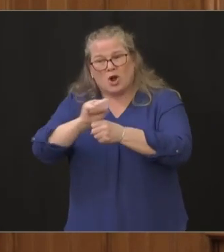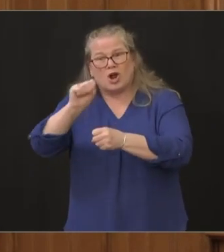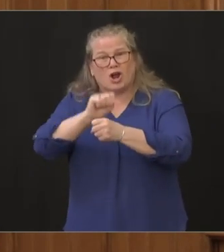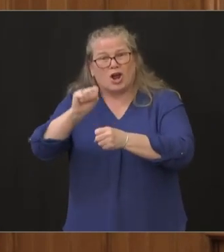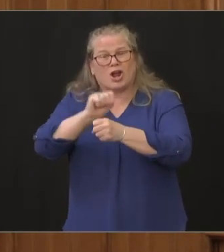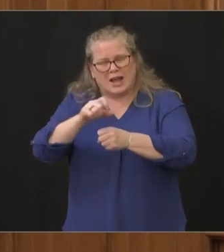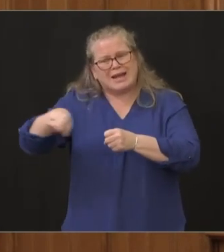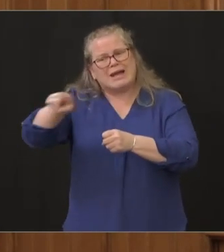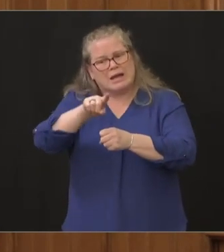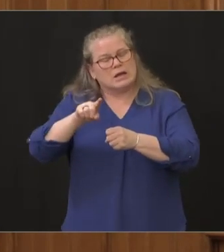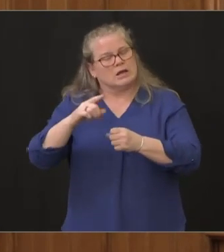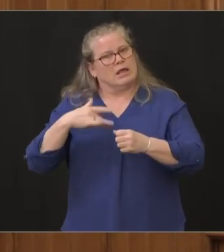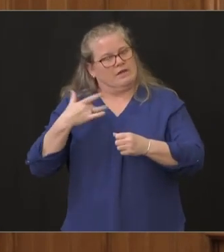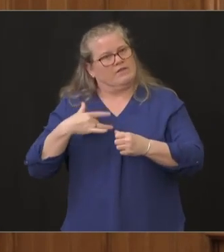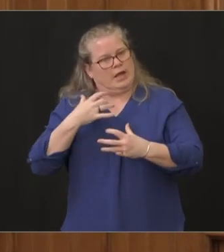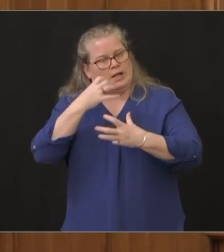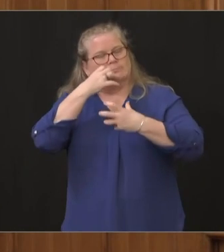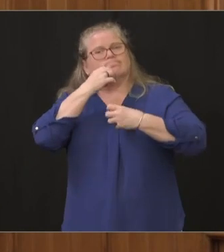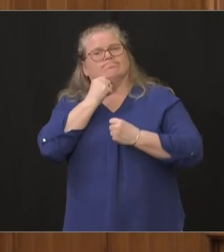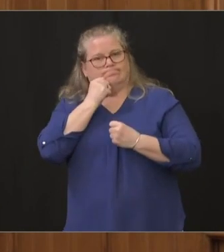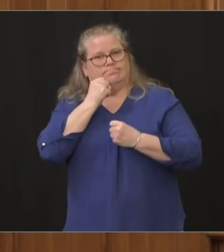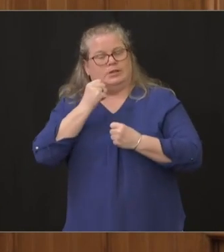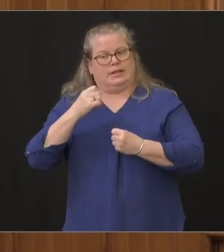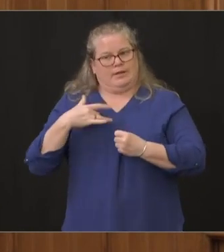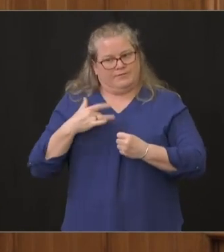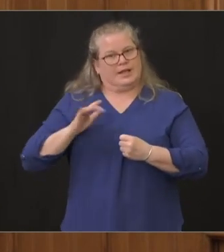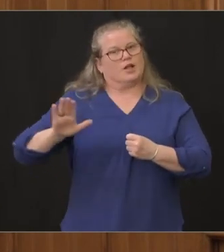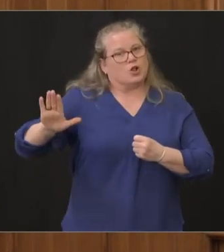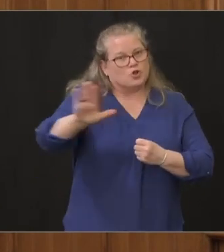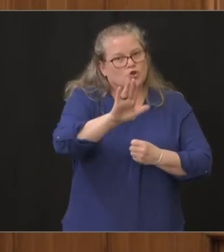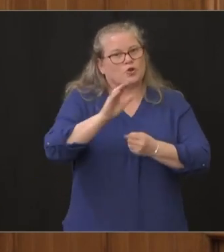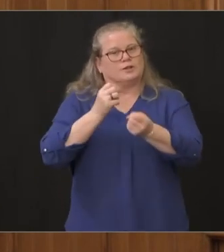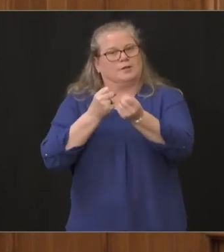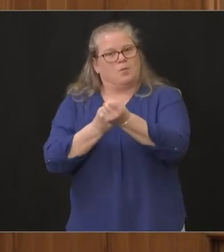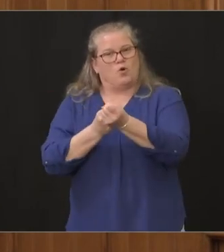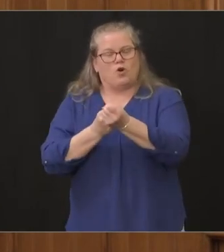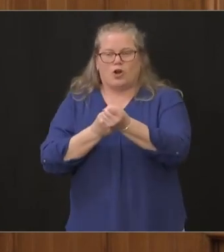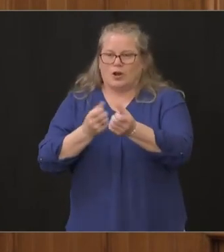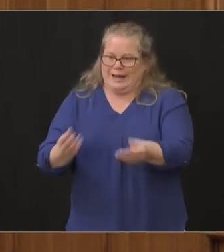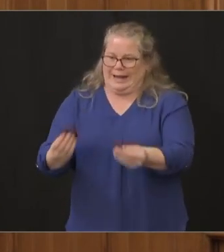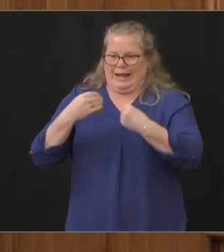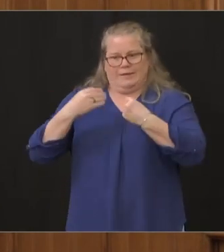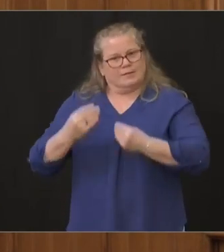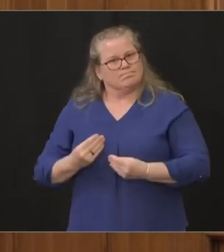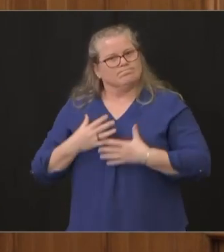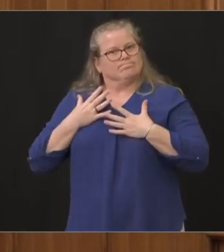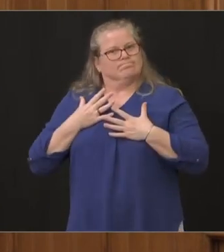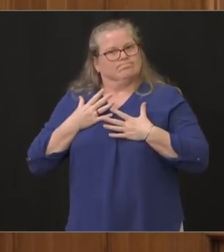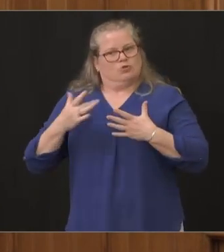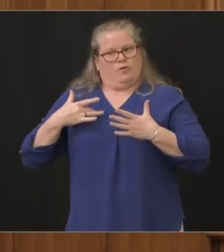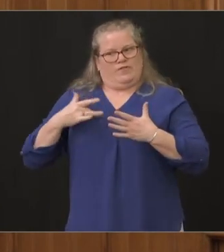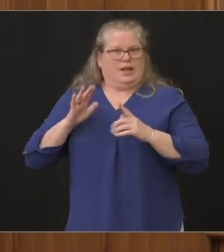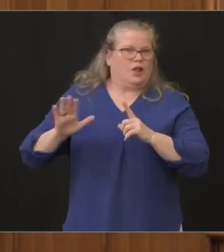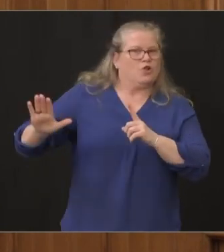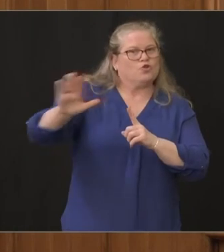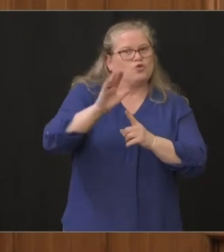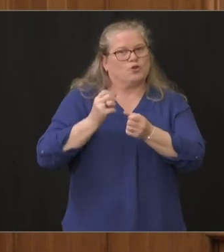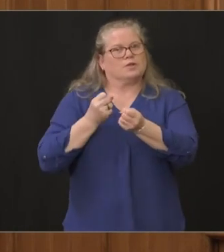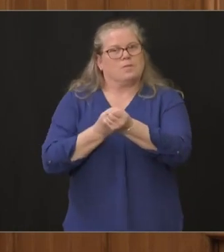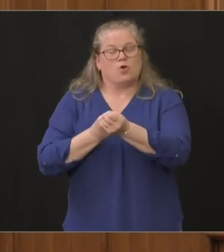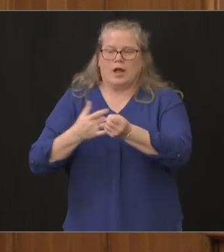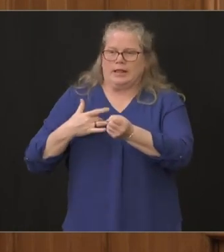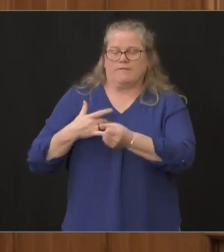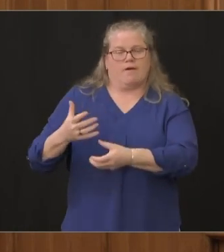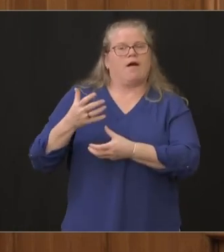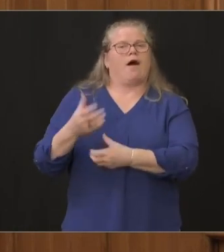they feel the support they sense the support it gives them inspiration it gives them a sense of purpose and it gives them confidence in the